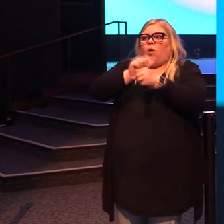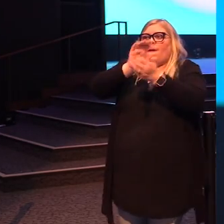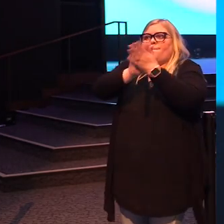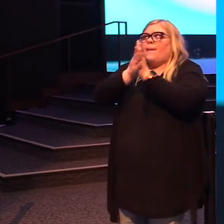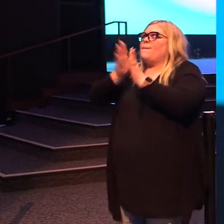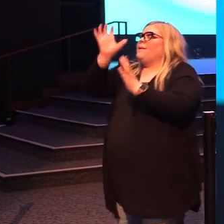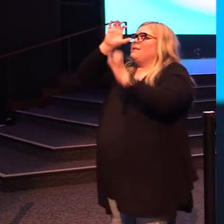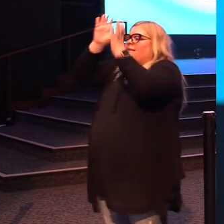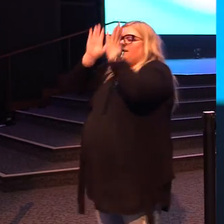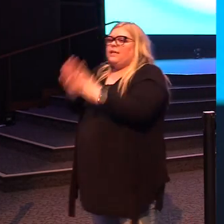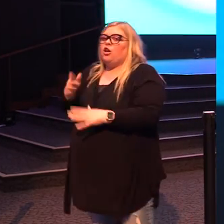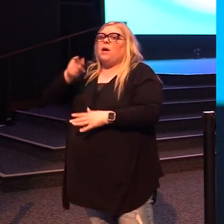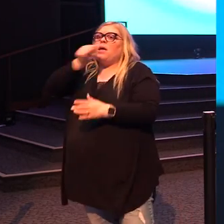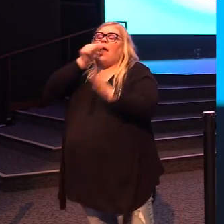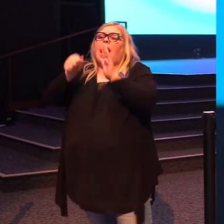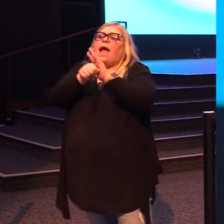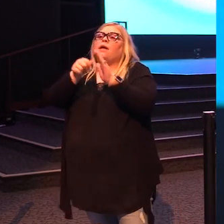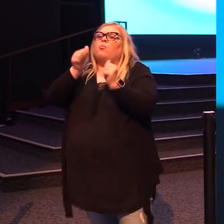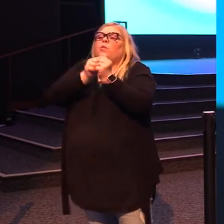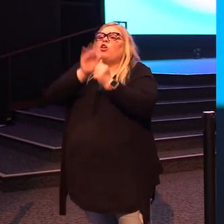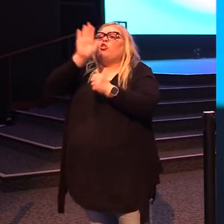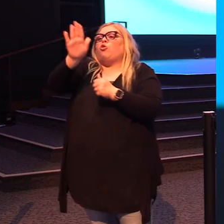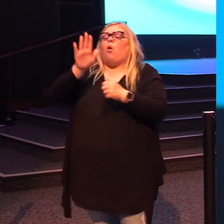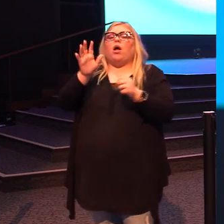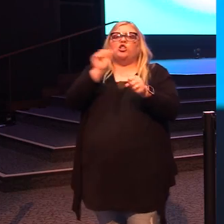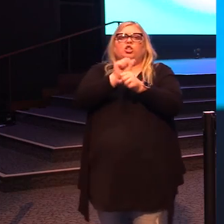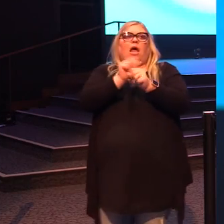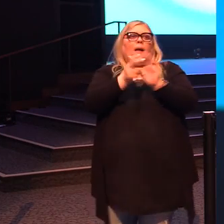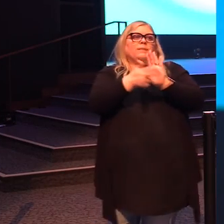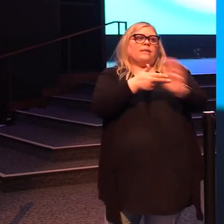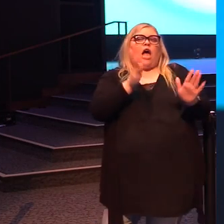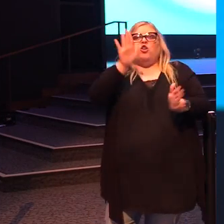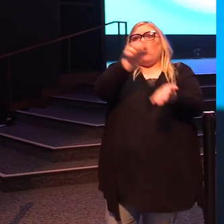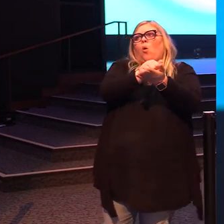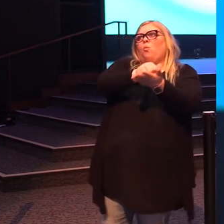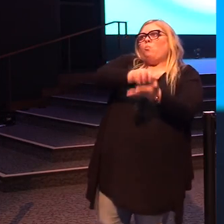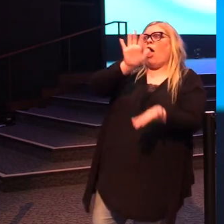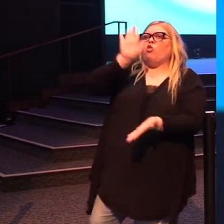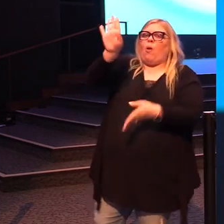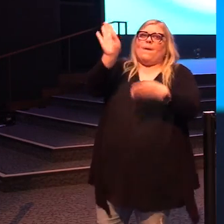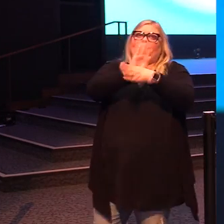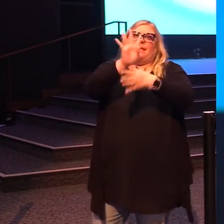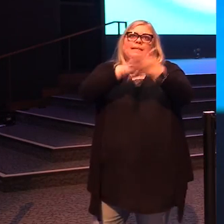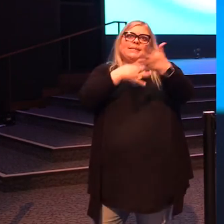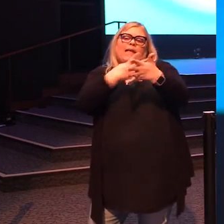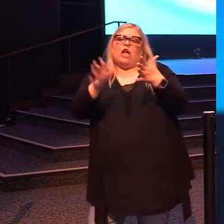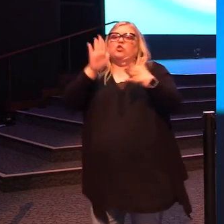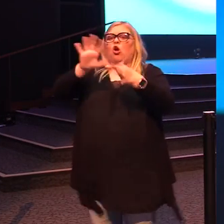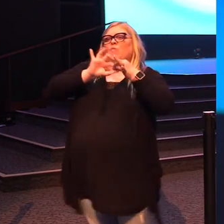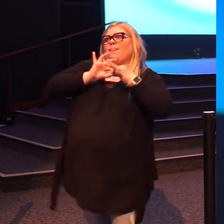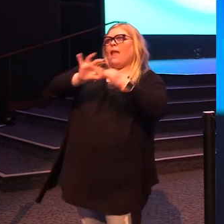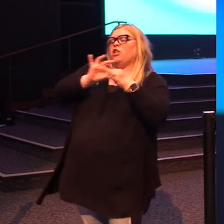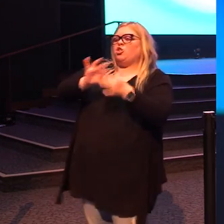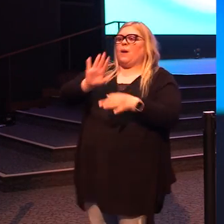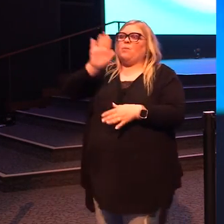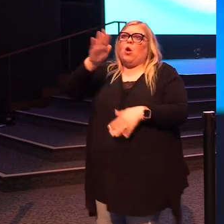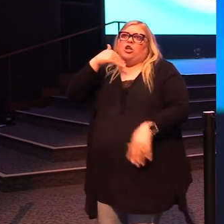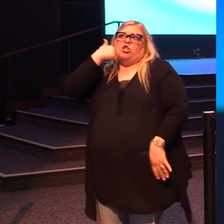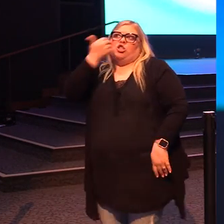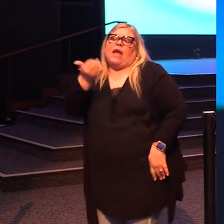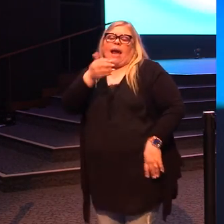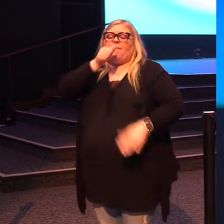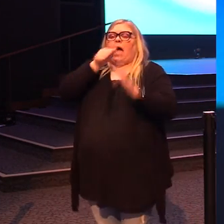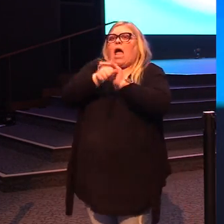behind your schedule, hiding behind your title, hiding behind your wealth, hiding behind your relationships, hiding behind your shame,